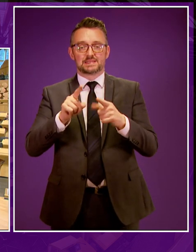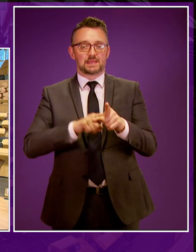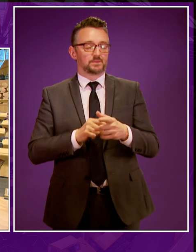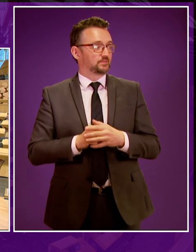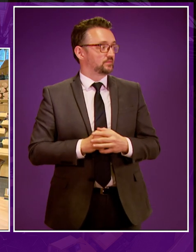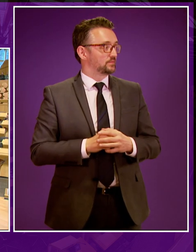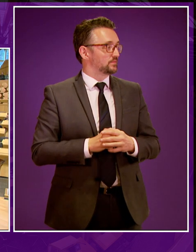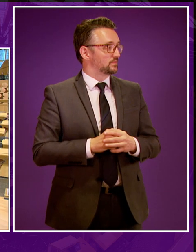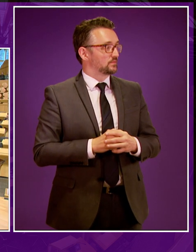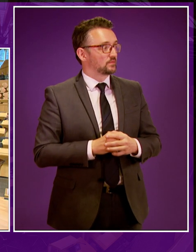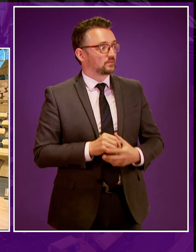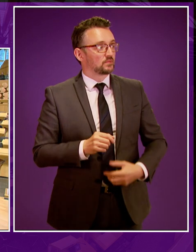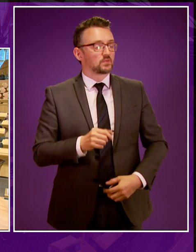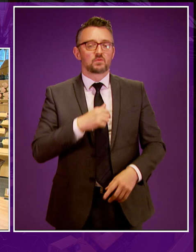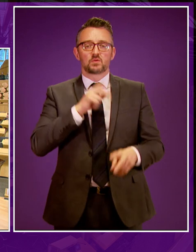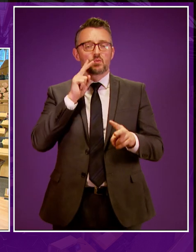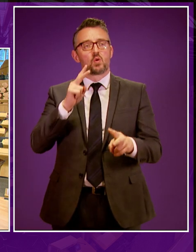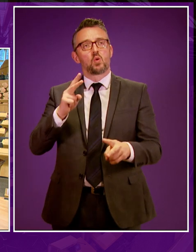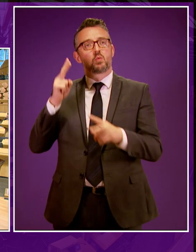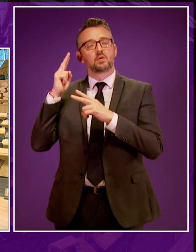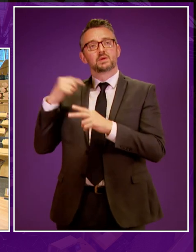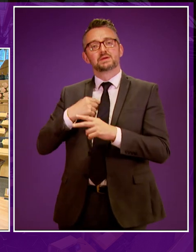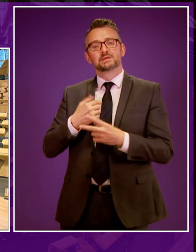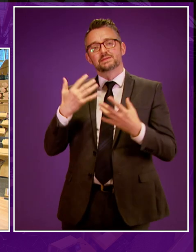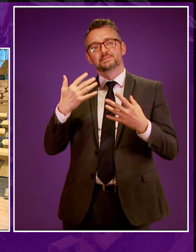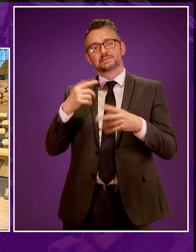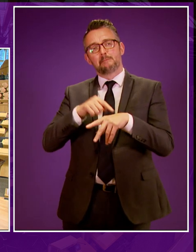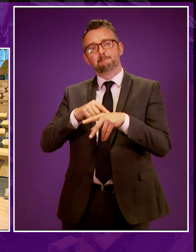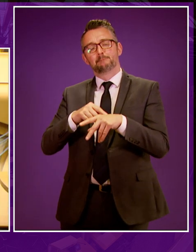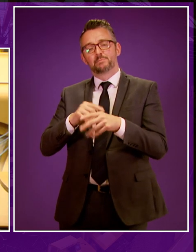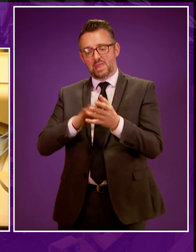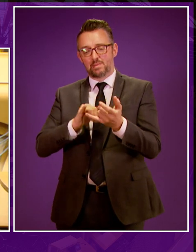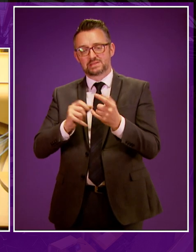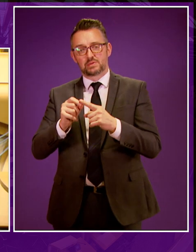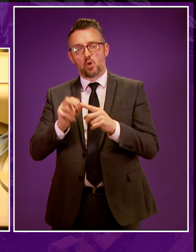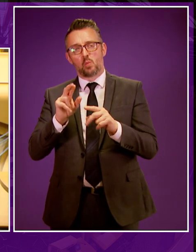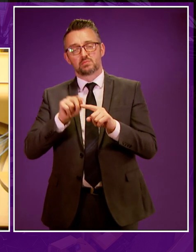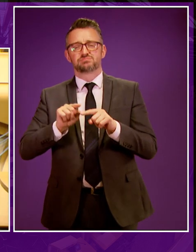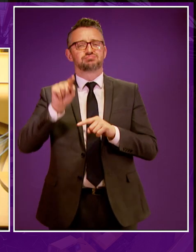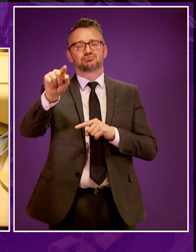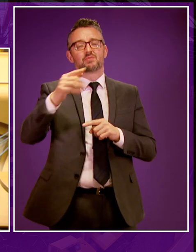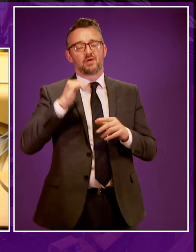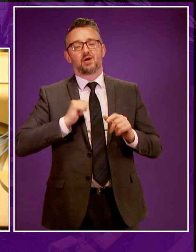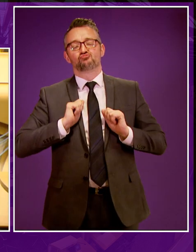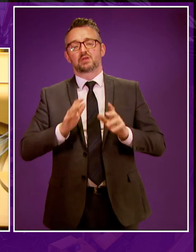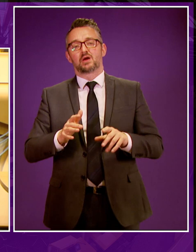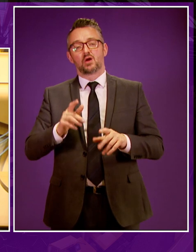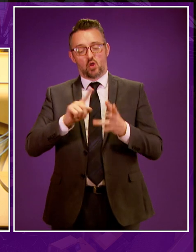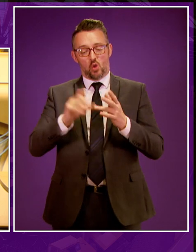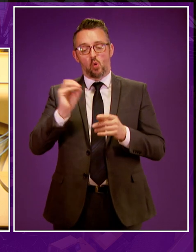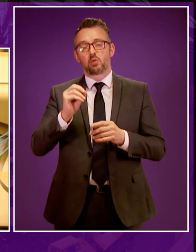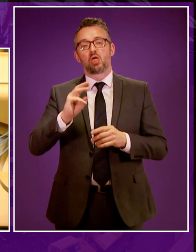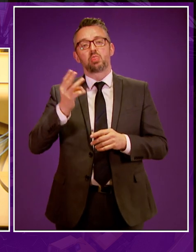President Officer. When it comes time to reflect upon my tenure as an MSP, I do hope that will be sometime well into the future, October 3rd